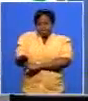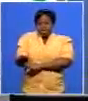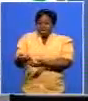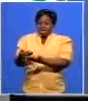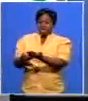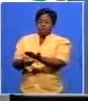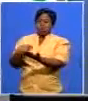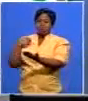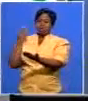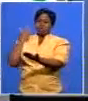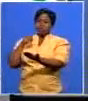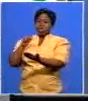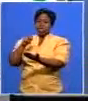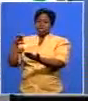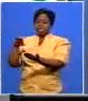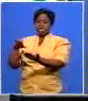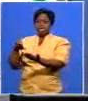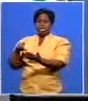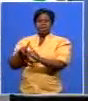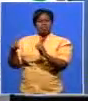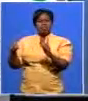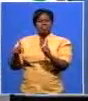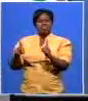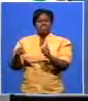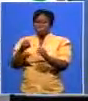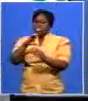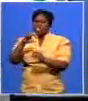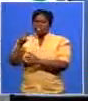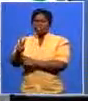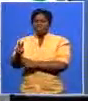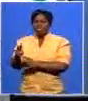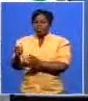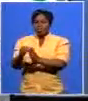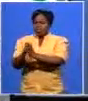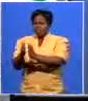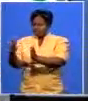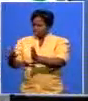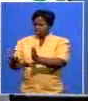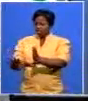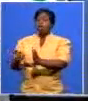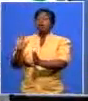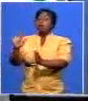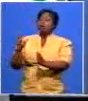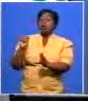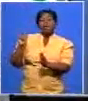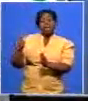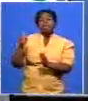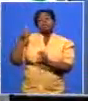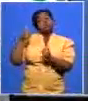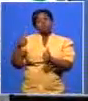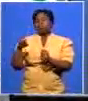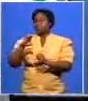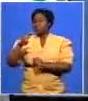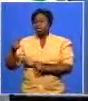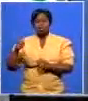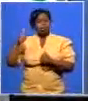would have never have raised it in the in the interview but he put it down on his cv so i said to him look you've put it down on your cv you've got a very good cv very